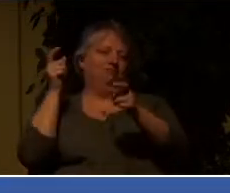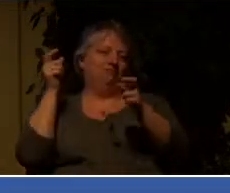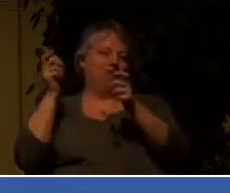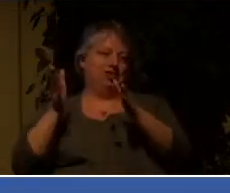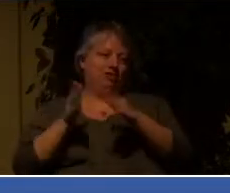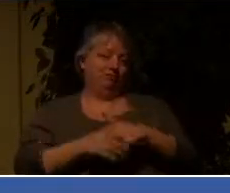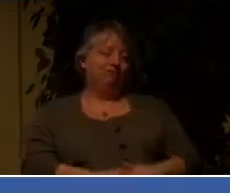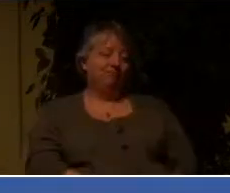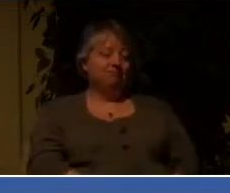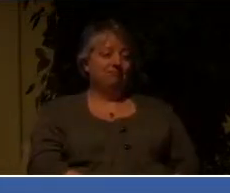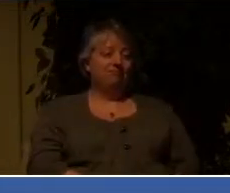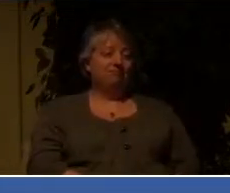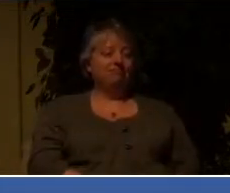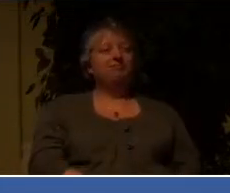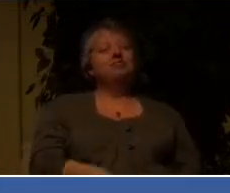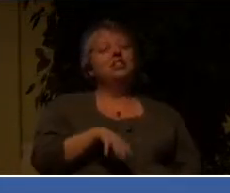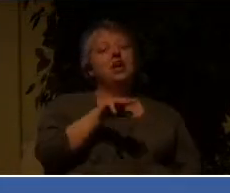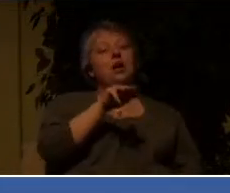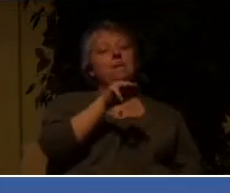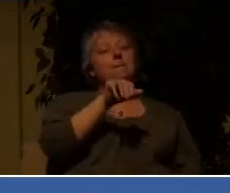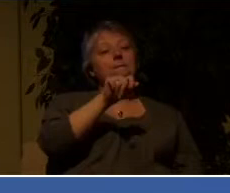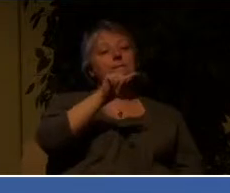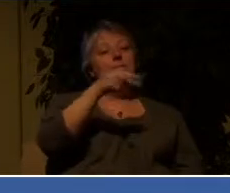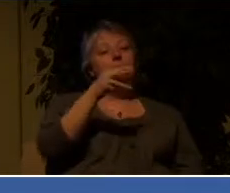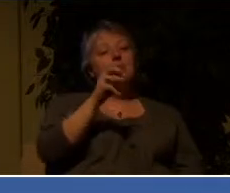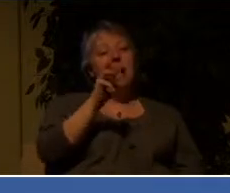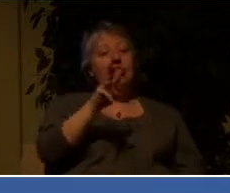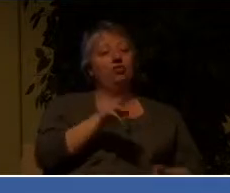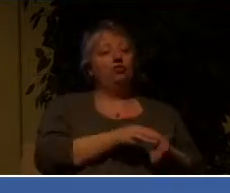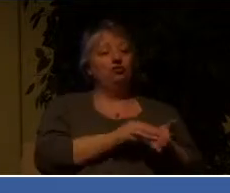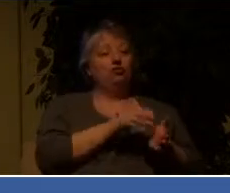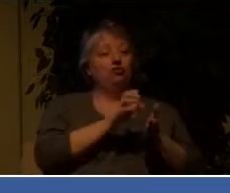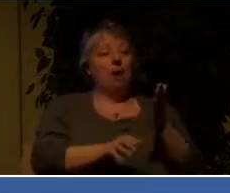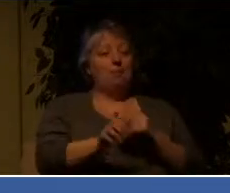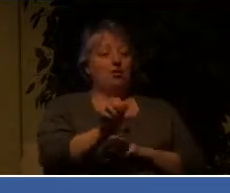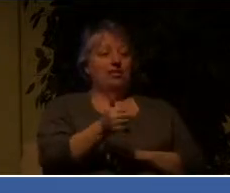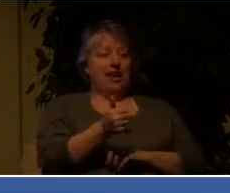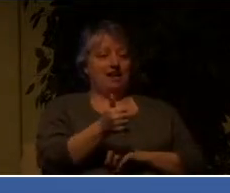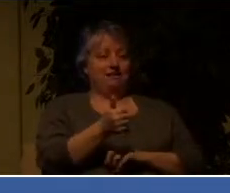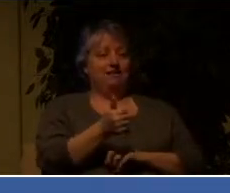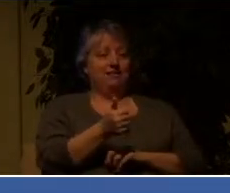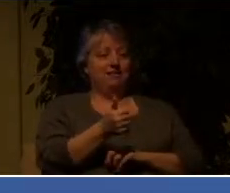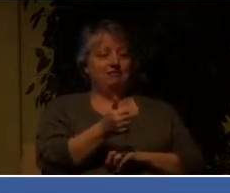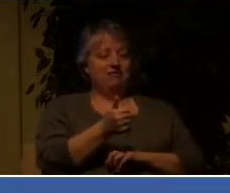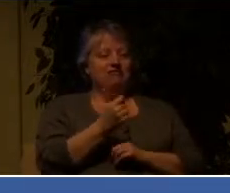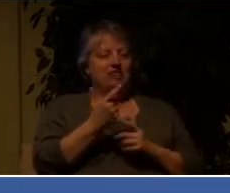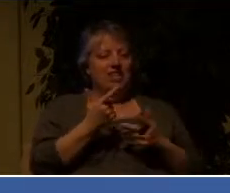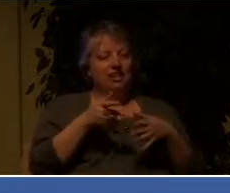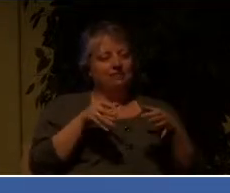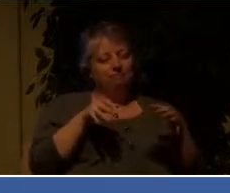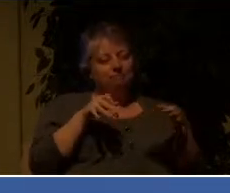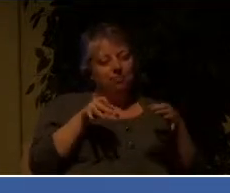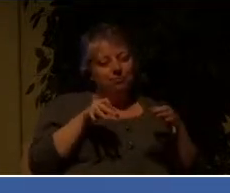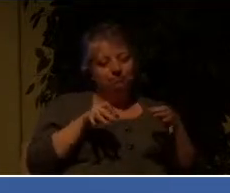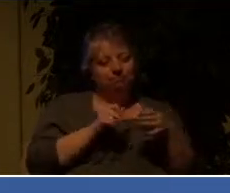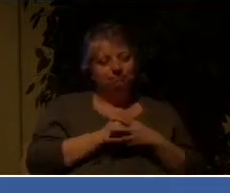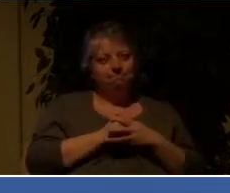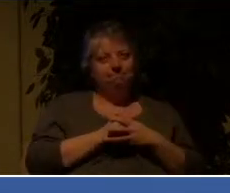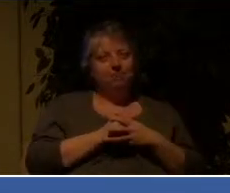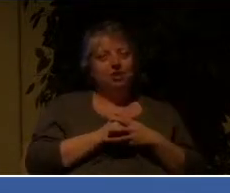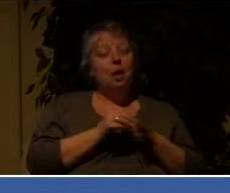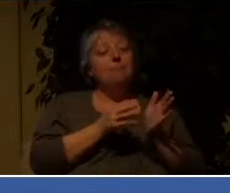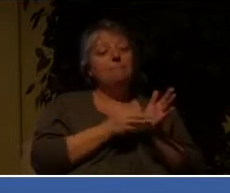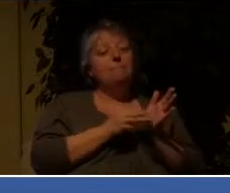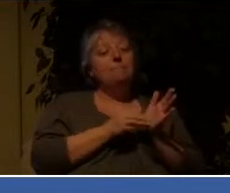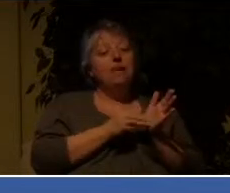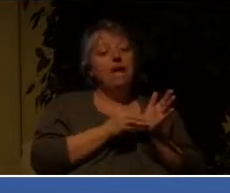develops this in Matthew chapter 10. Because in Matthew chapter 10, Jesus sends out